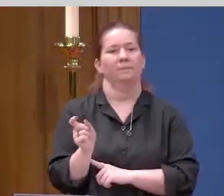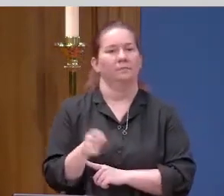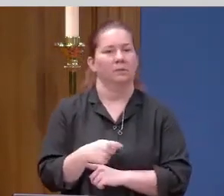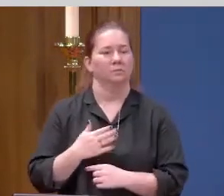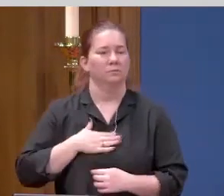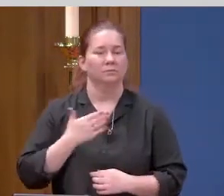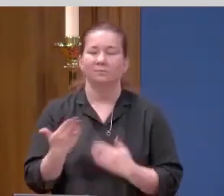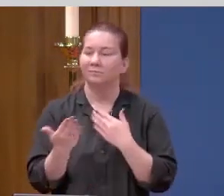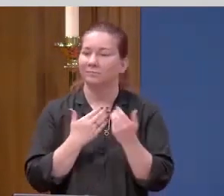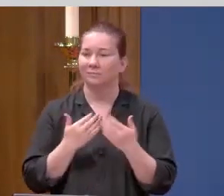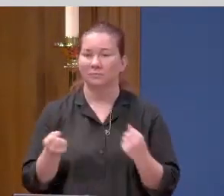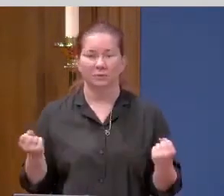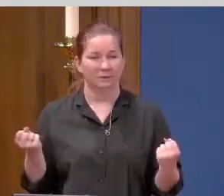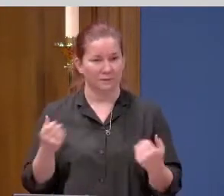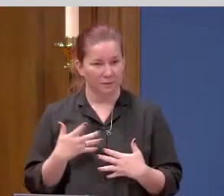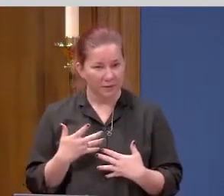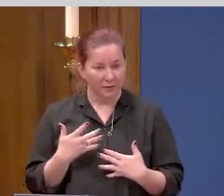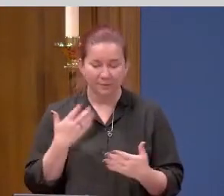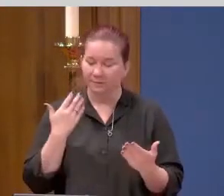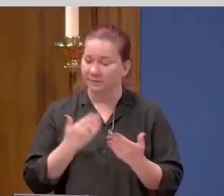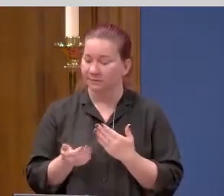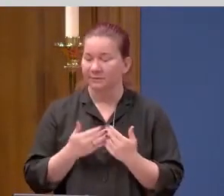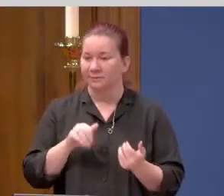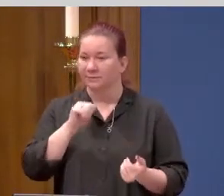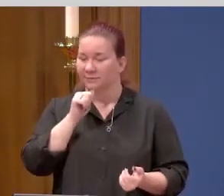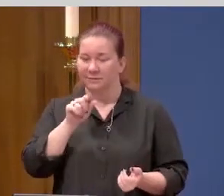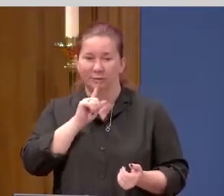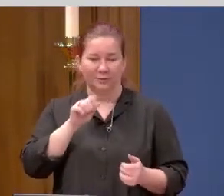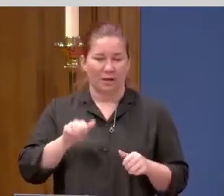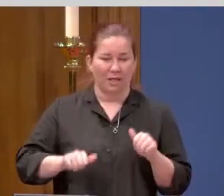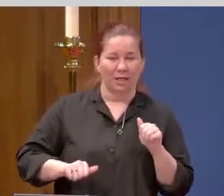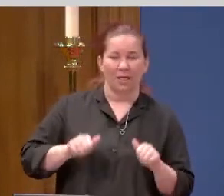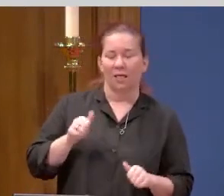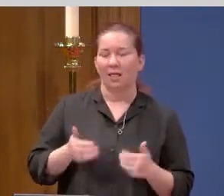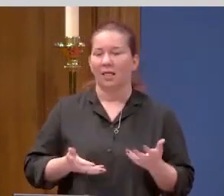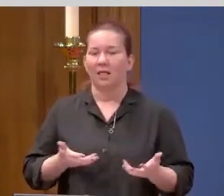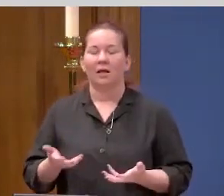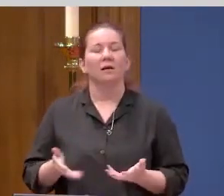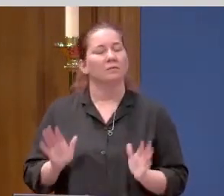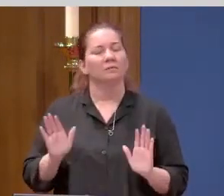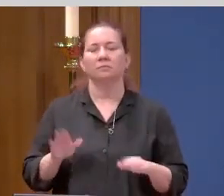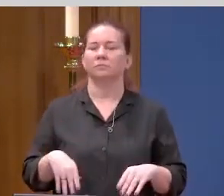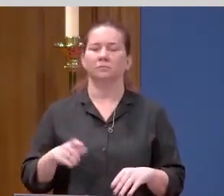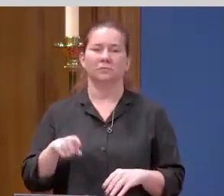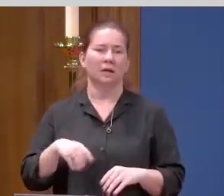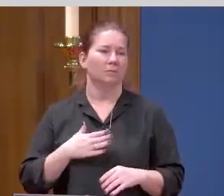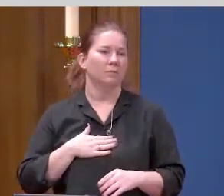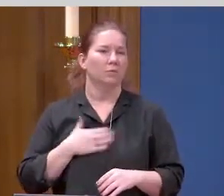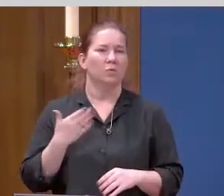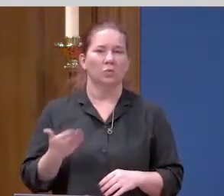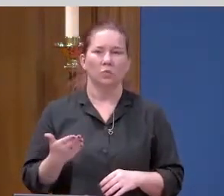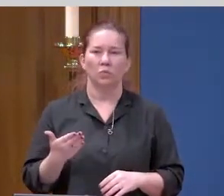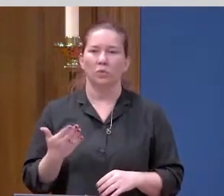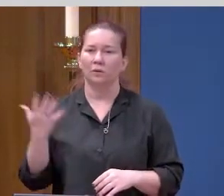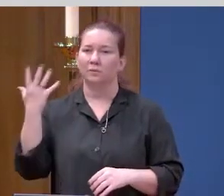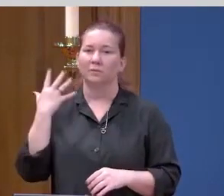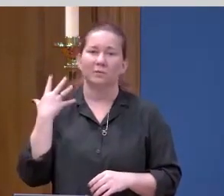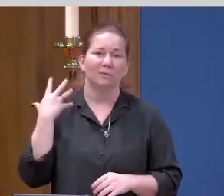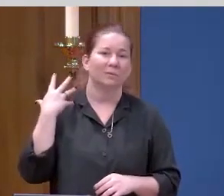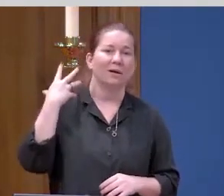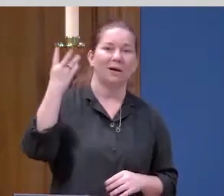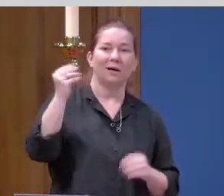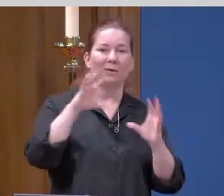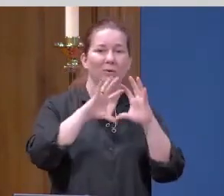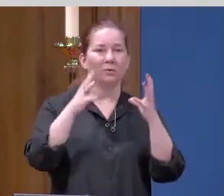Even when we're afraid. Even when we're not sure. Even when we have doubts. We need to be willing to go walk out into that